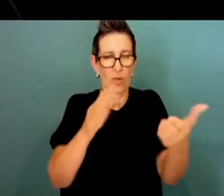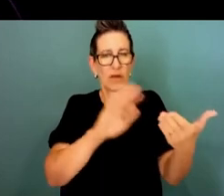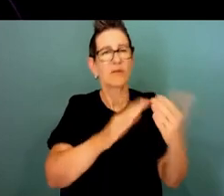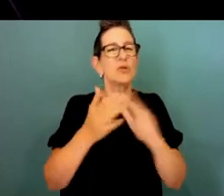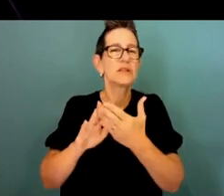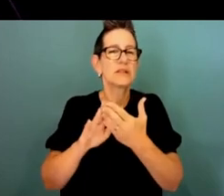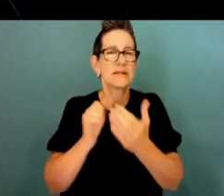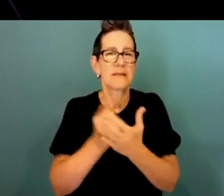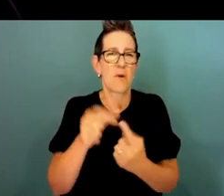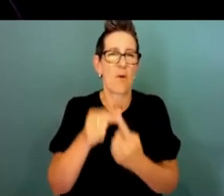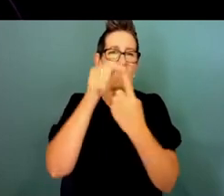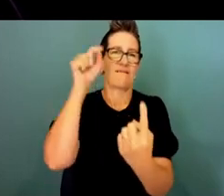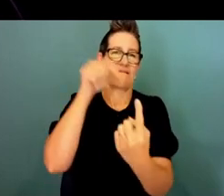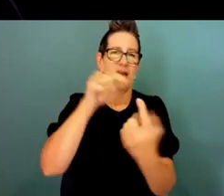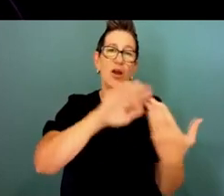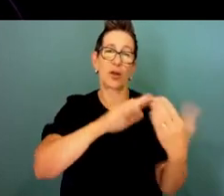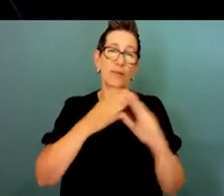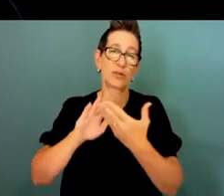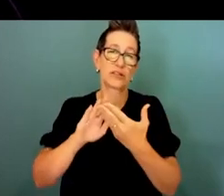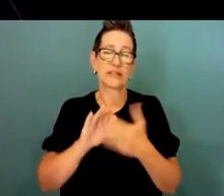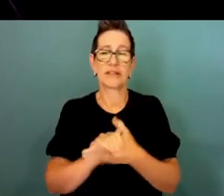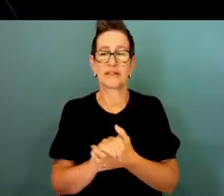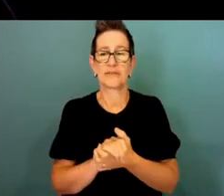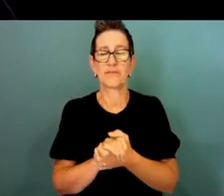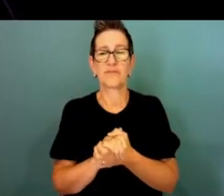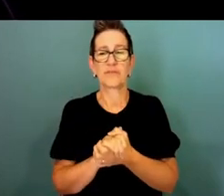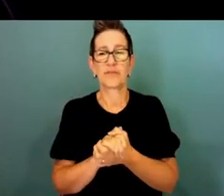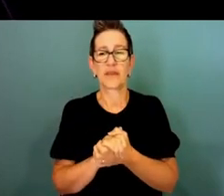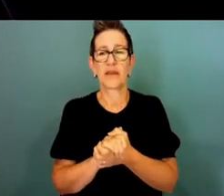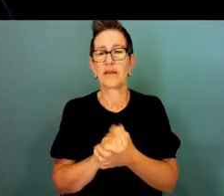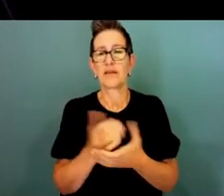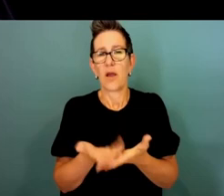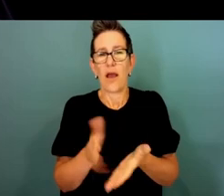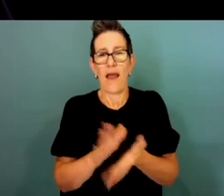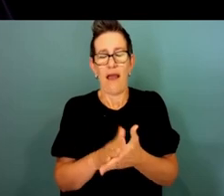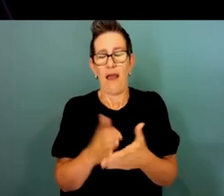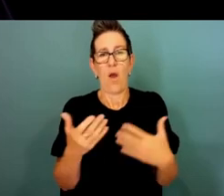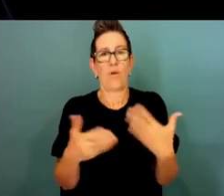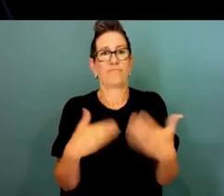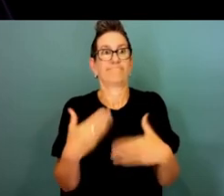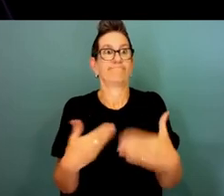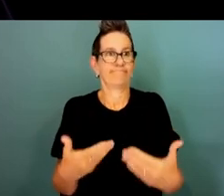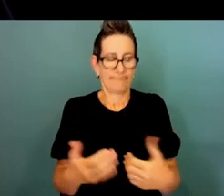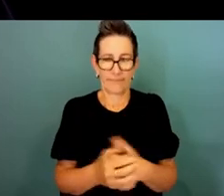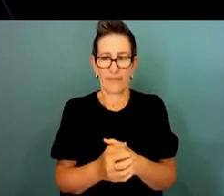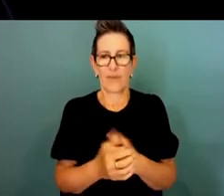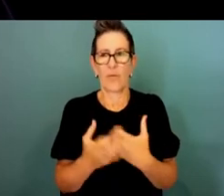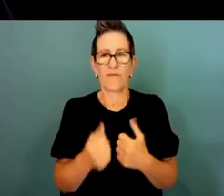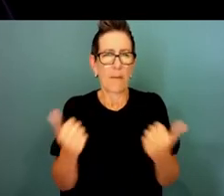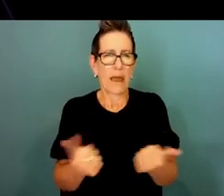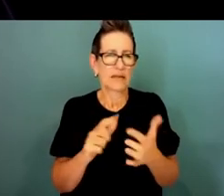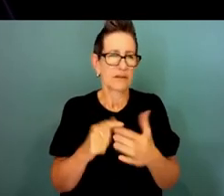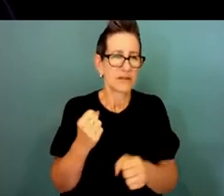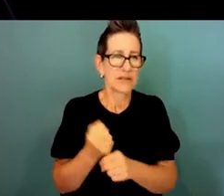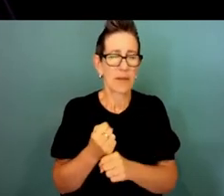been I suppose the way that we've worked but what does that look like and I suppose we've got lots of examples of where that